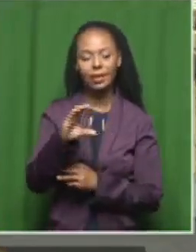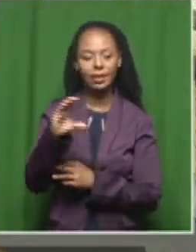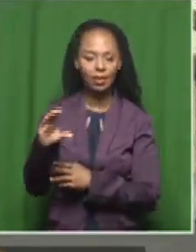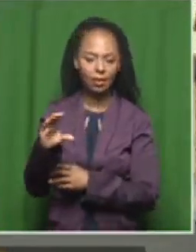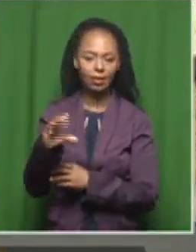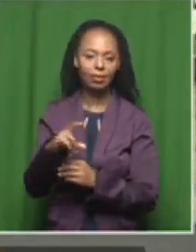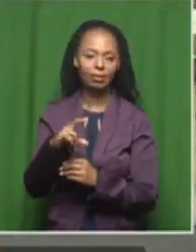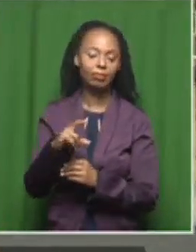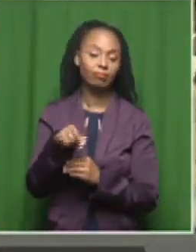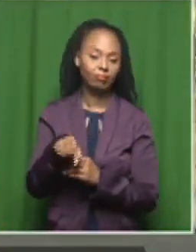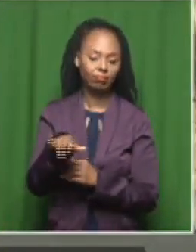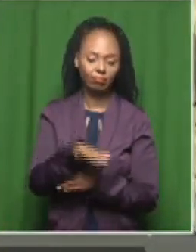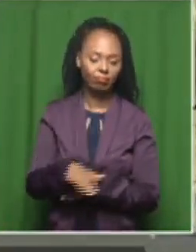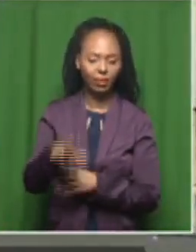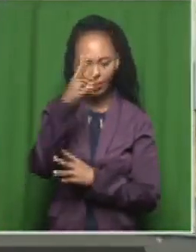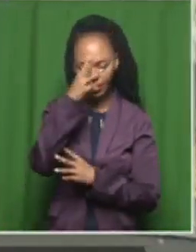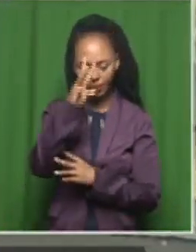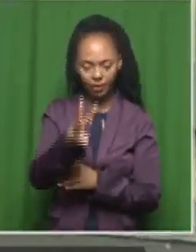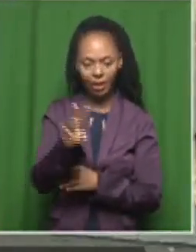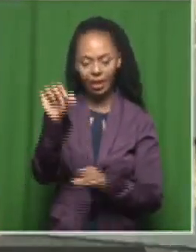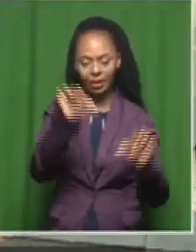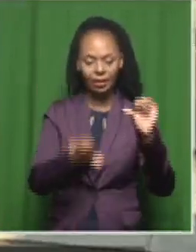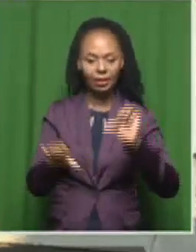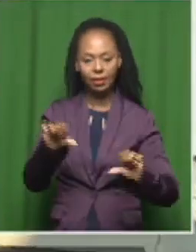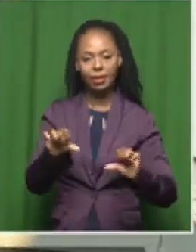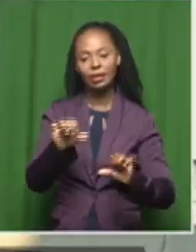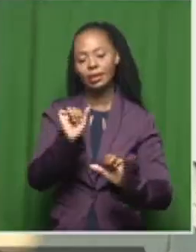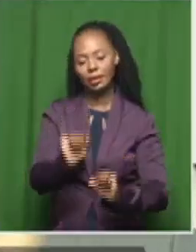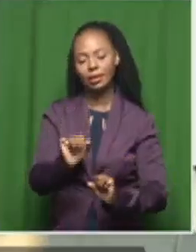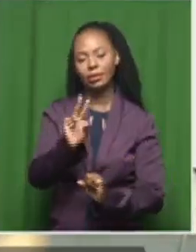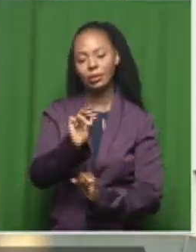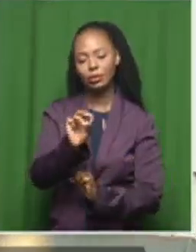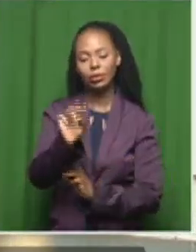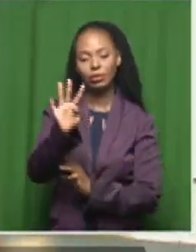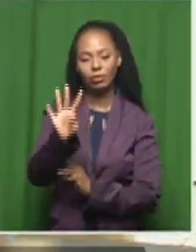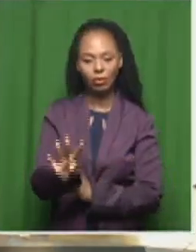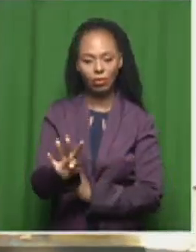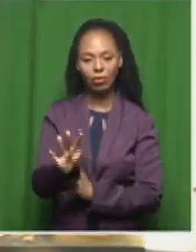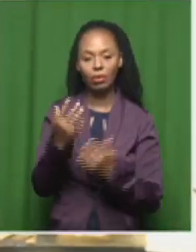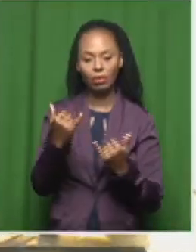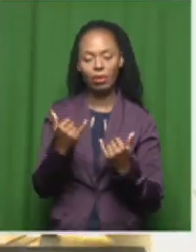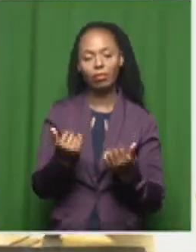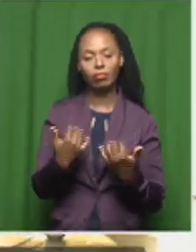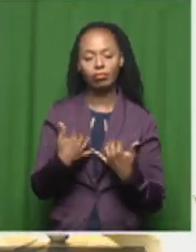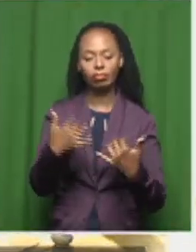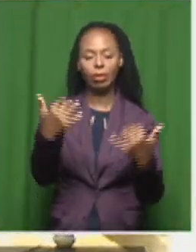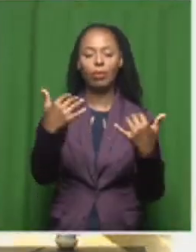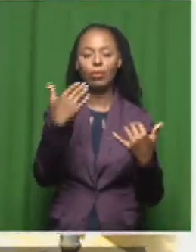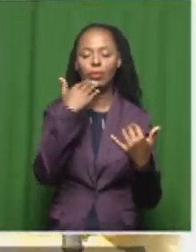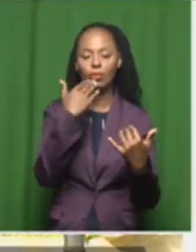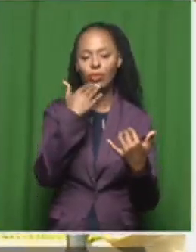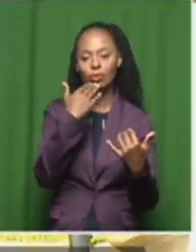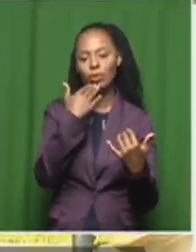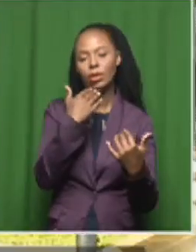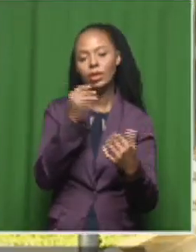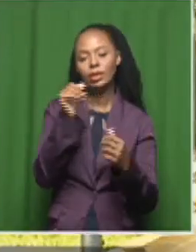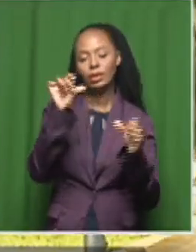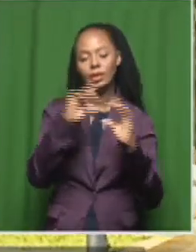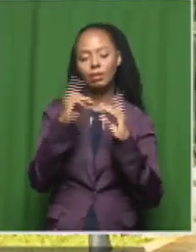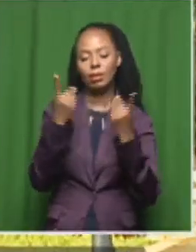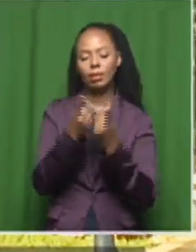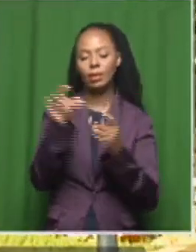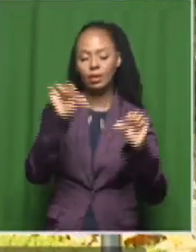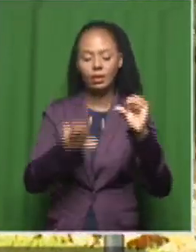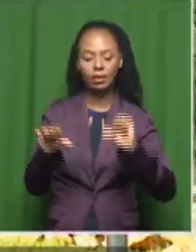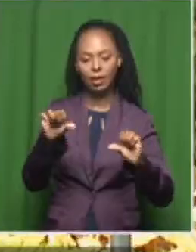South Africa 2024. And this event, of course, co-hosted by the Department of Science, Technology and